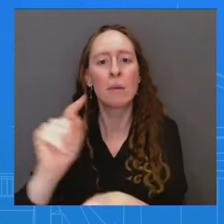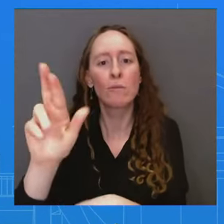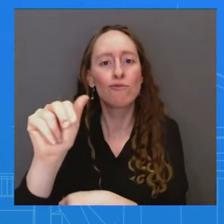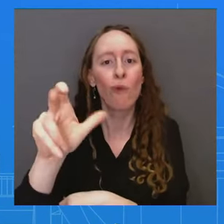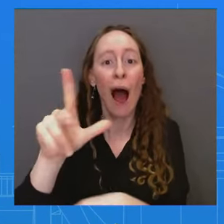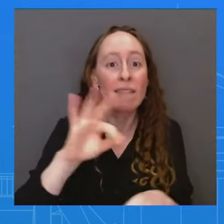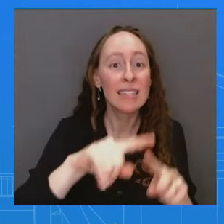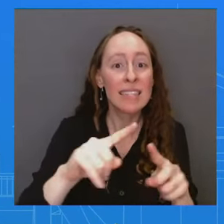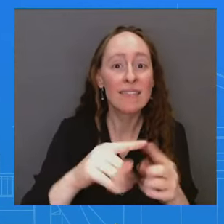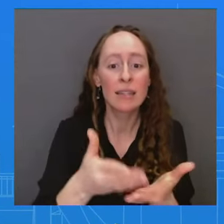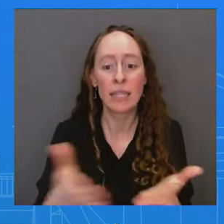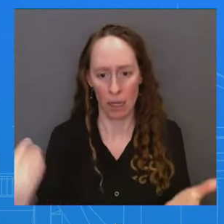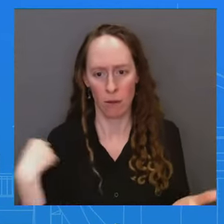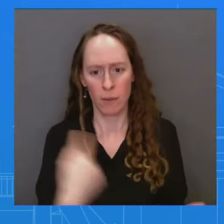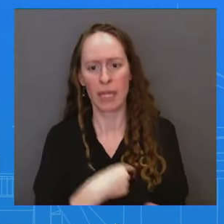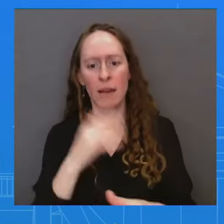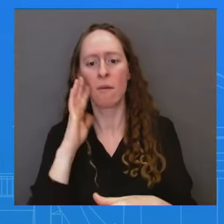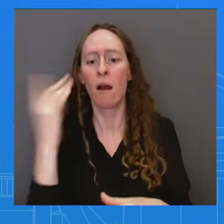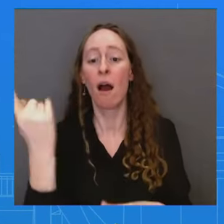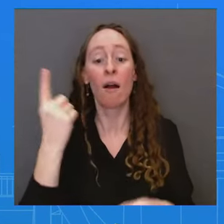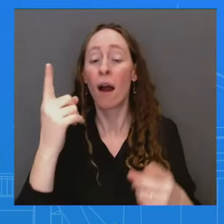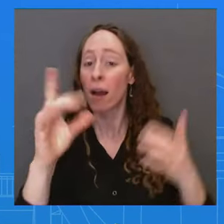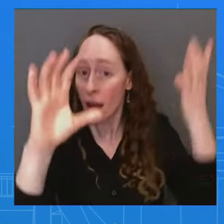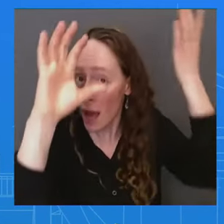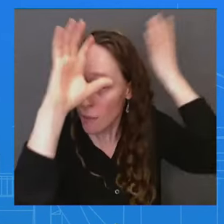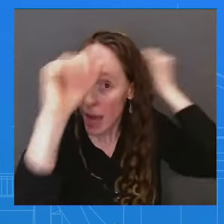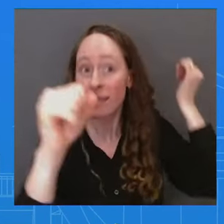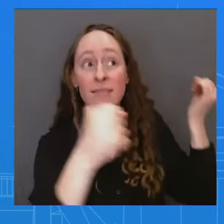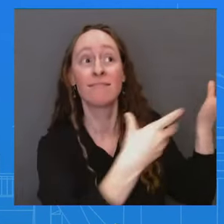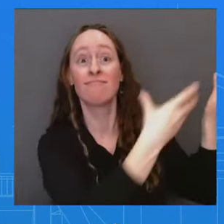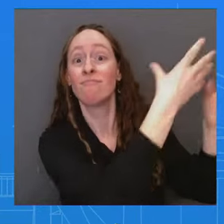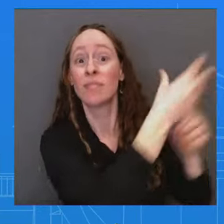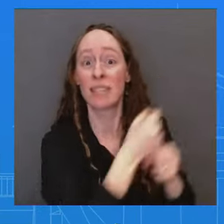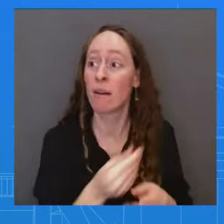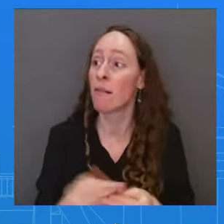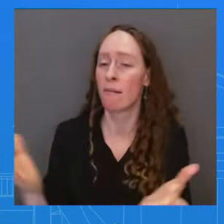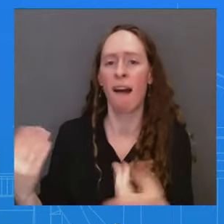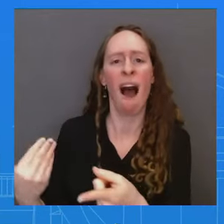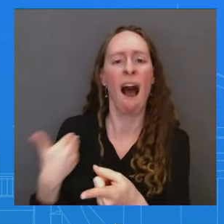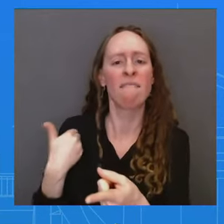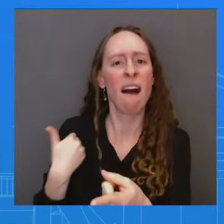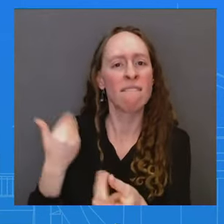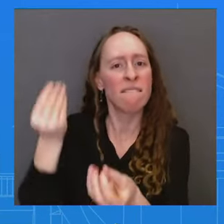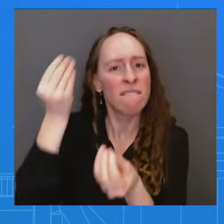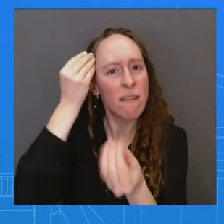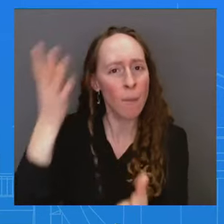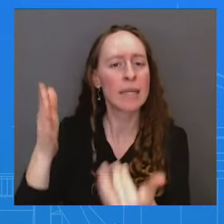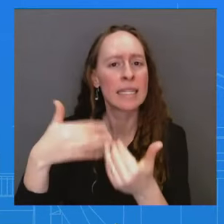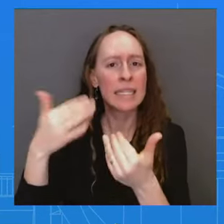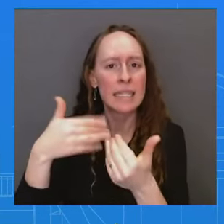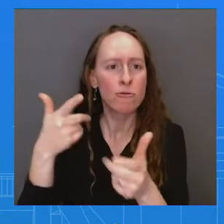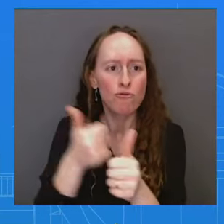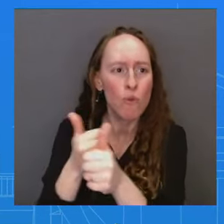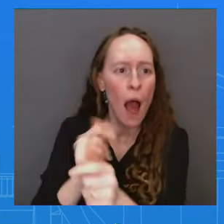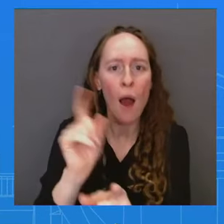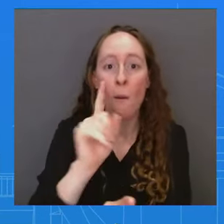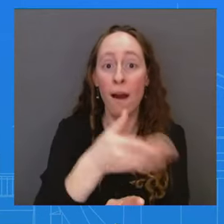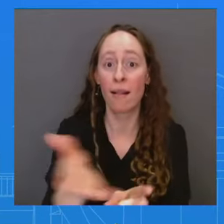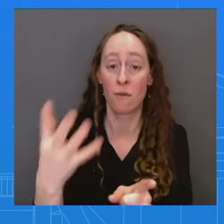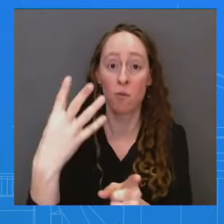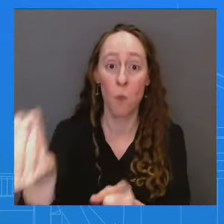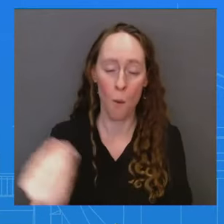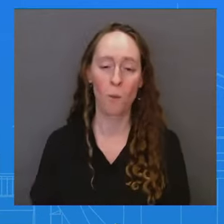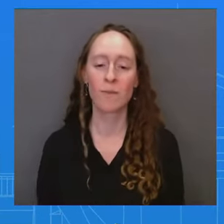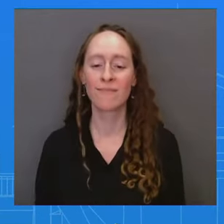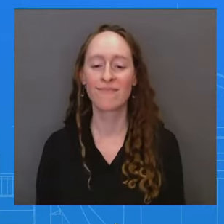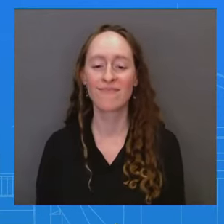of material. The report also noted, which I think is not an insignificant — two insignificant things that it noted. One, that there's no evidence